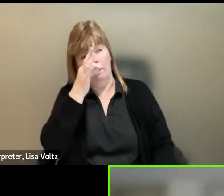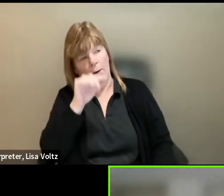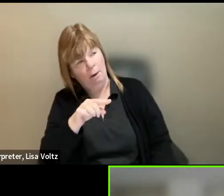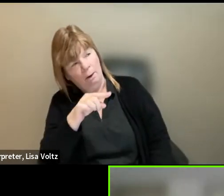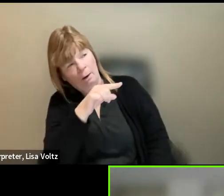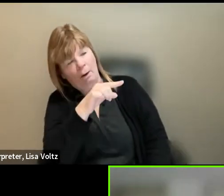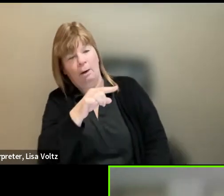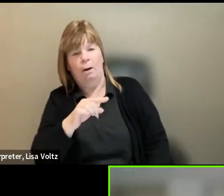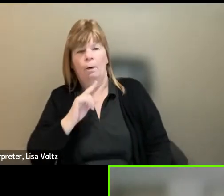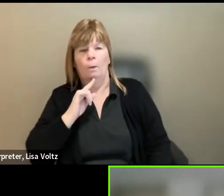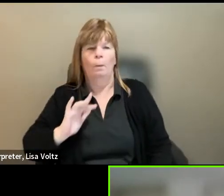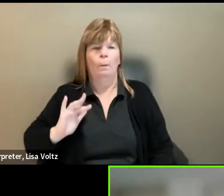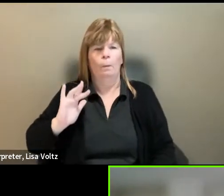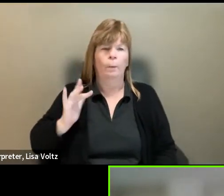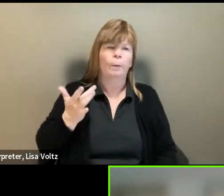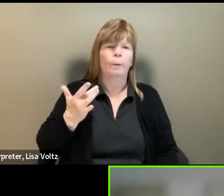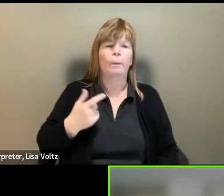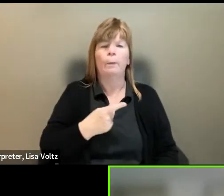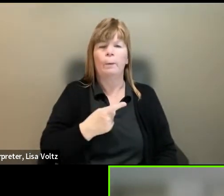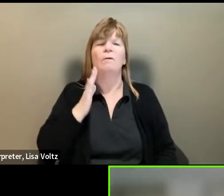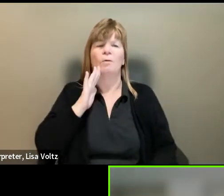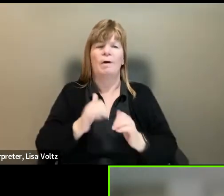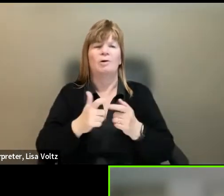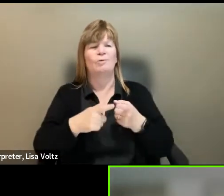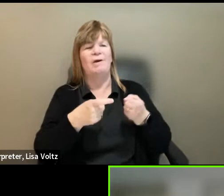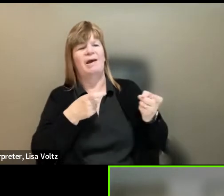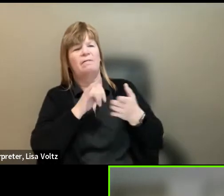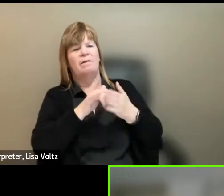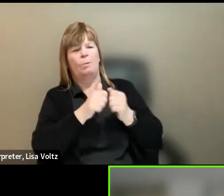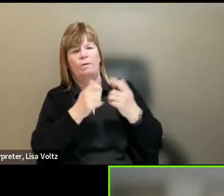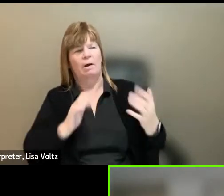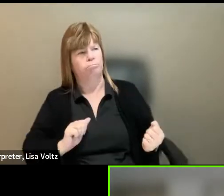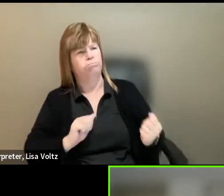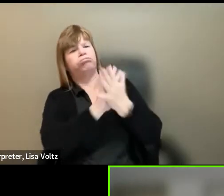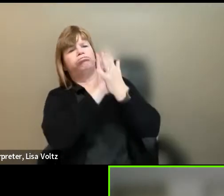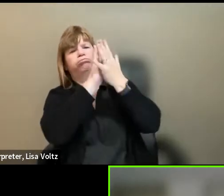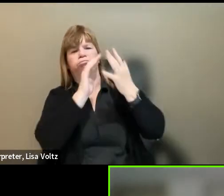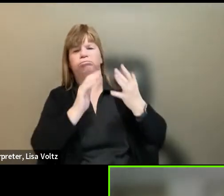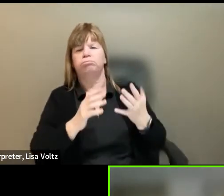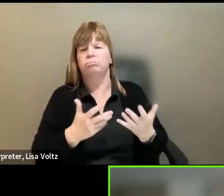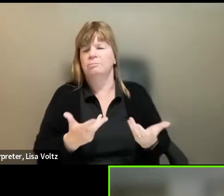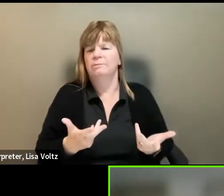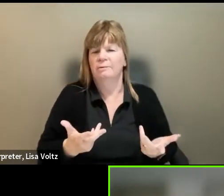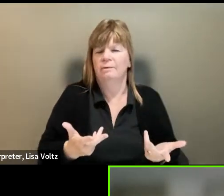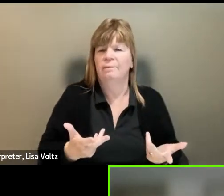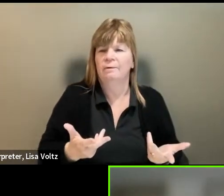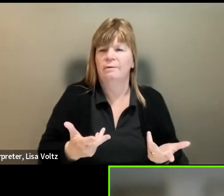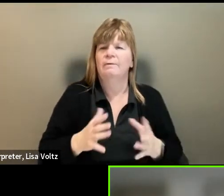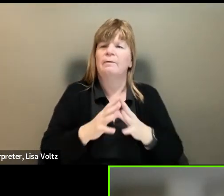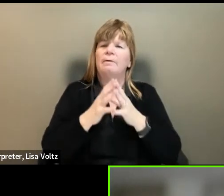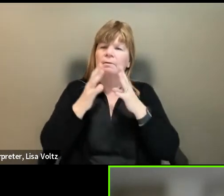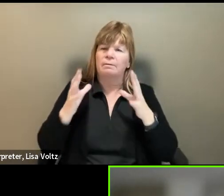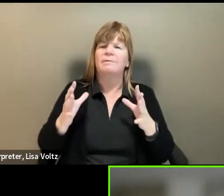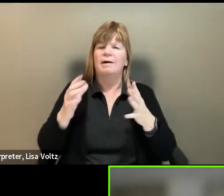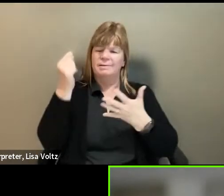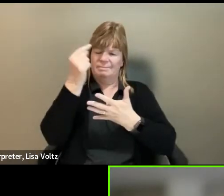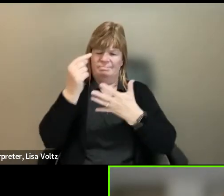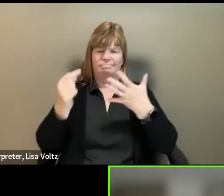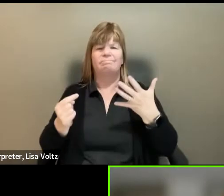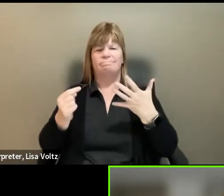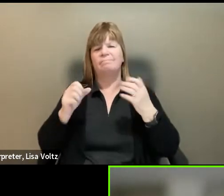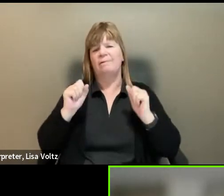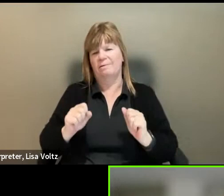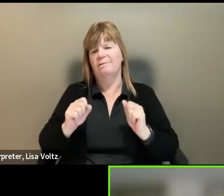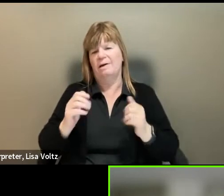is a little bit obnoxious without having to get anyone fired or, or start a big fight. So there are lots of things we bring to the table,